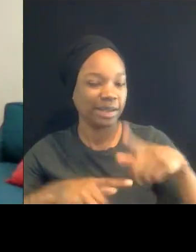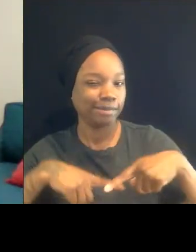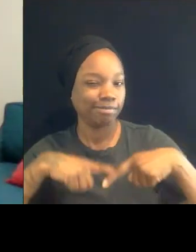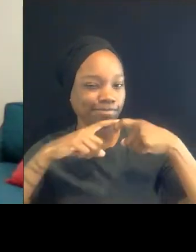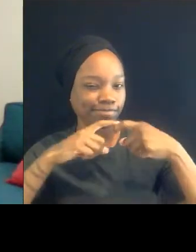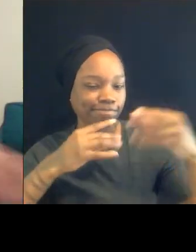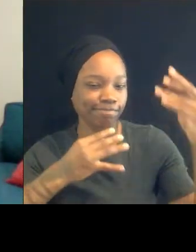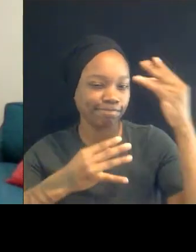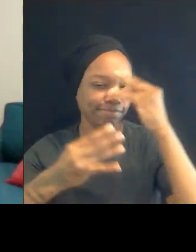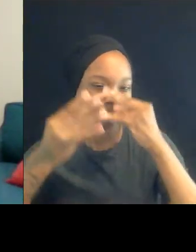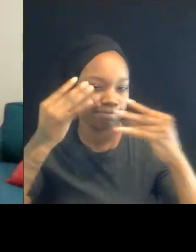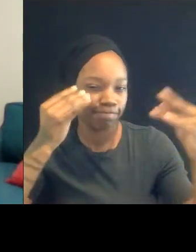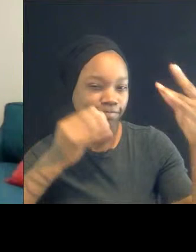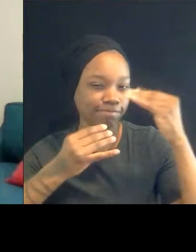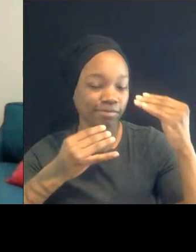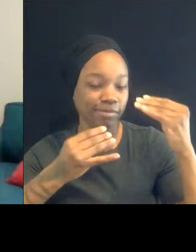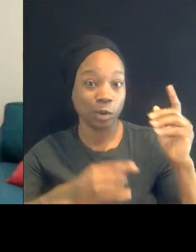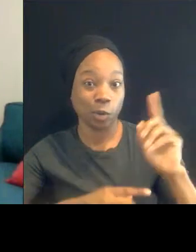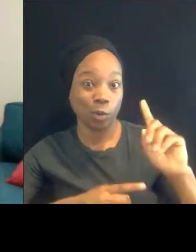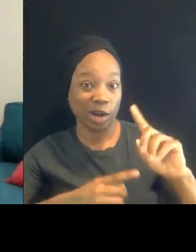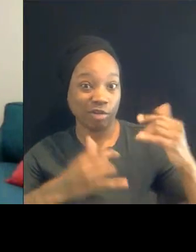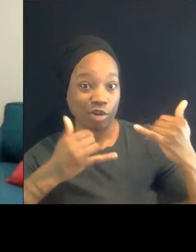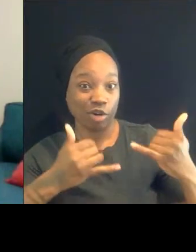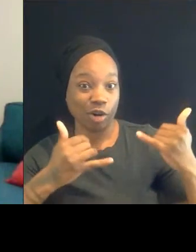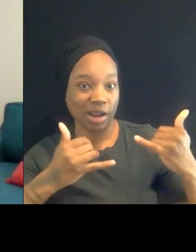how far we've come, if we've come anywhere.